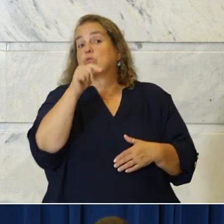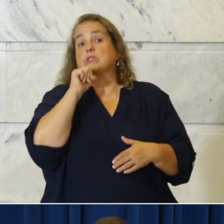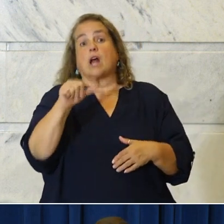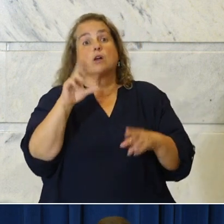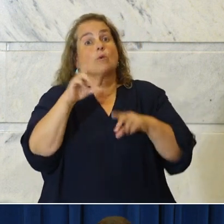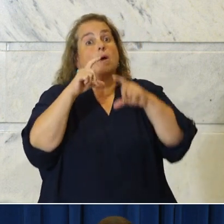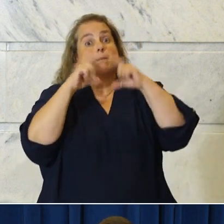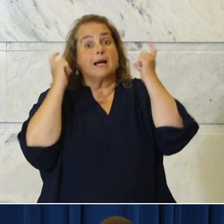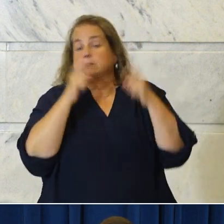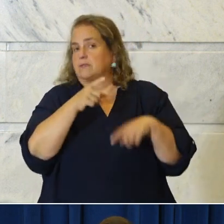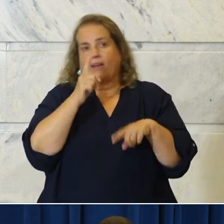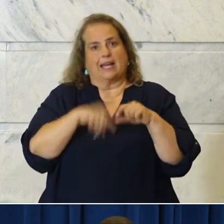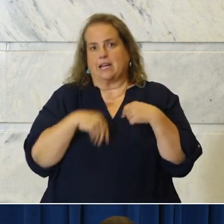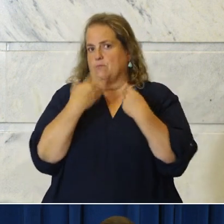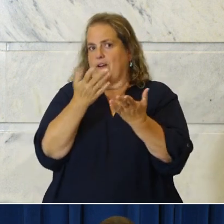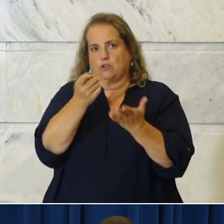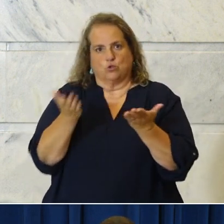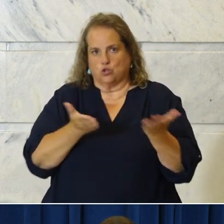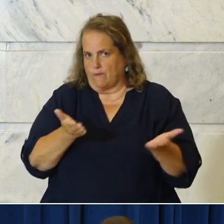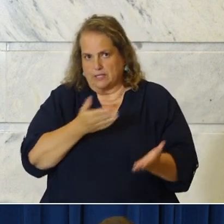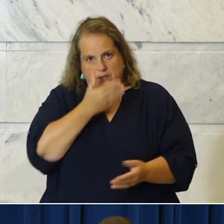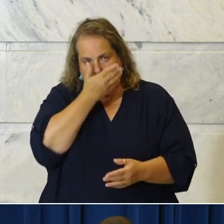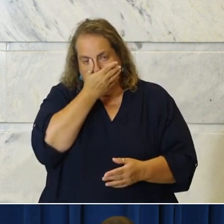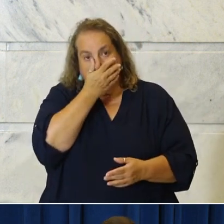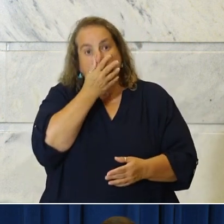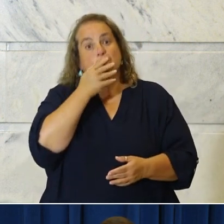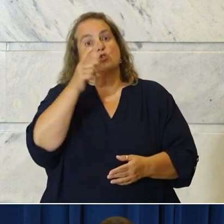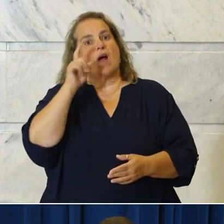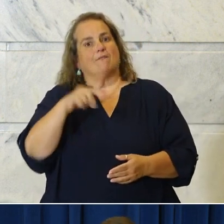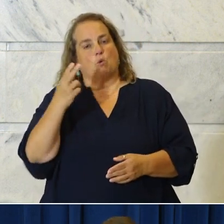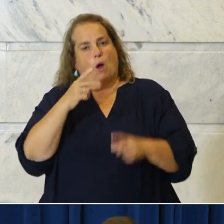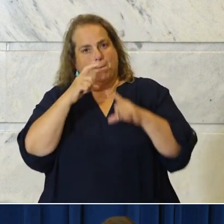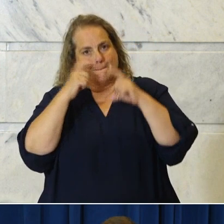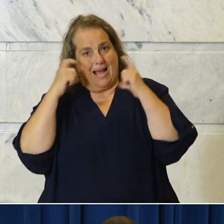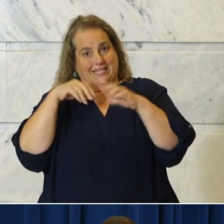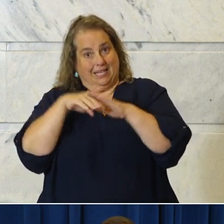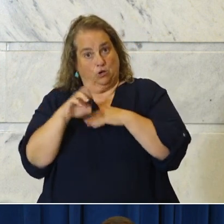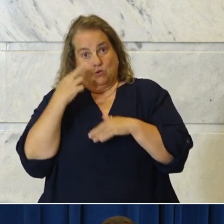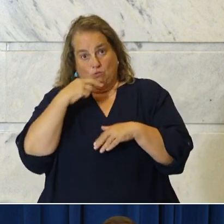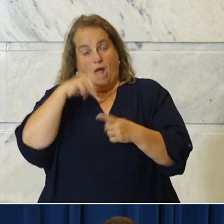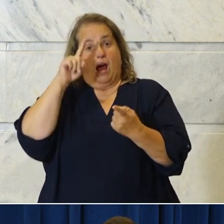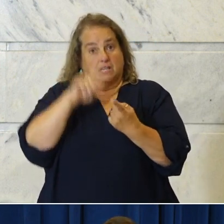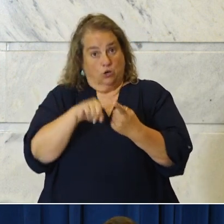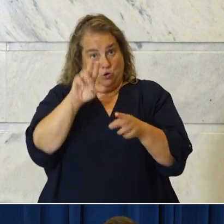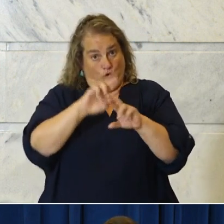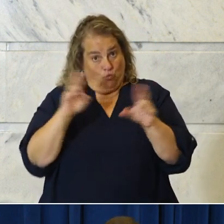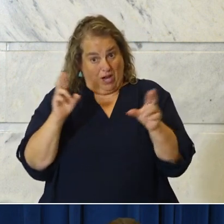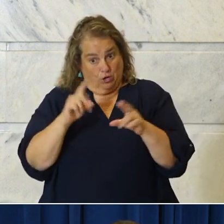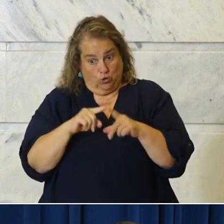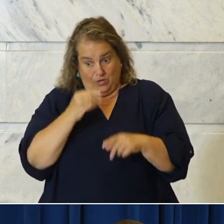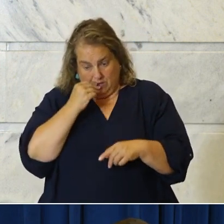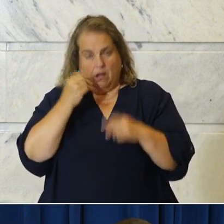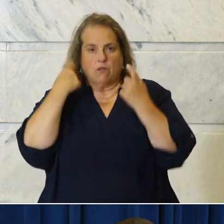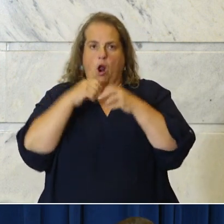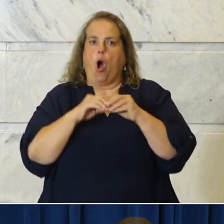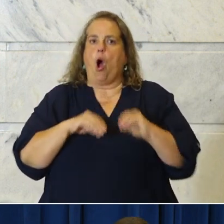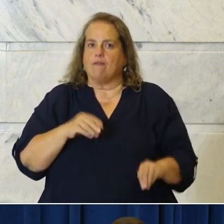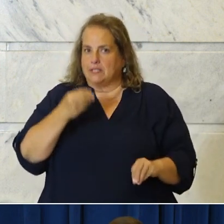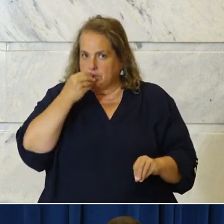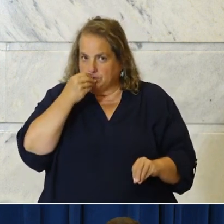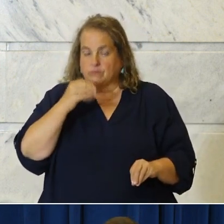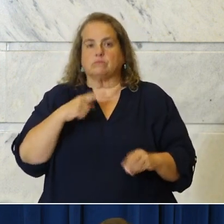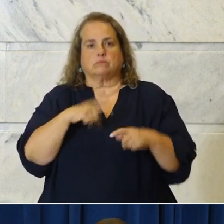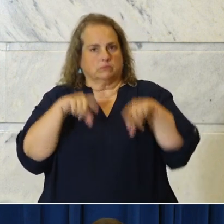in line outside, you've got to wear a mask and inside until you're ready to eat. We're wearing one too. We cannot let